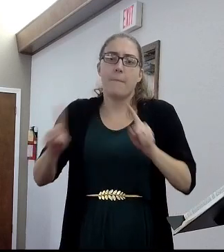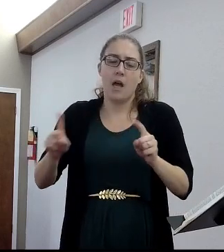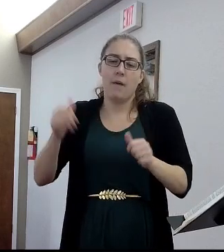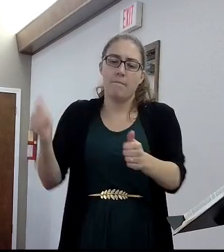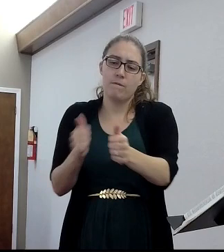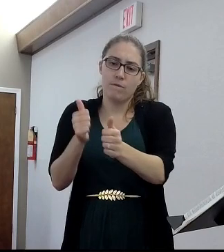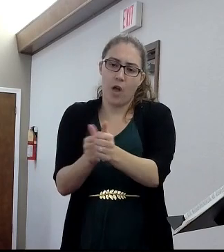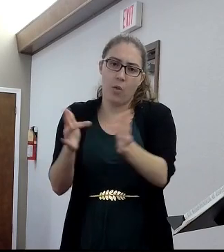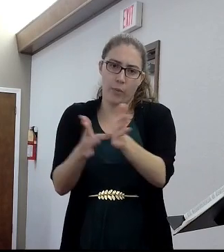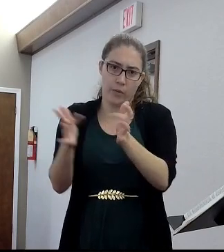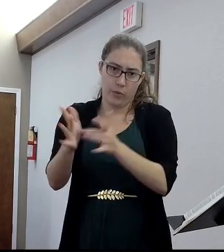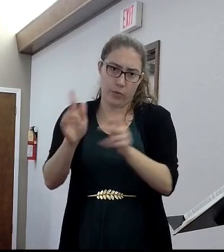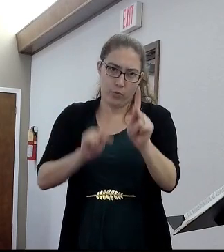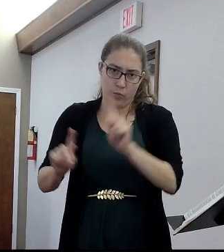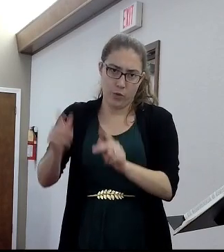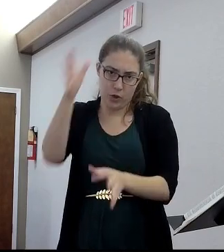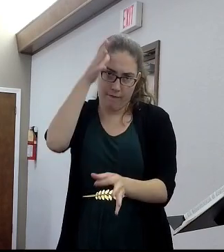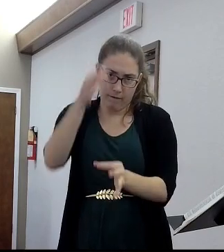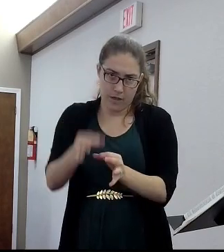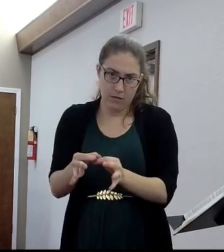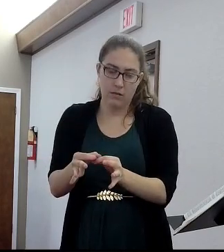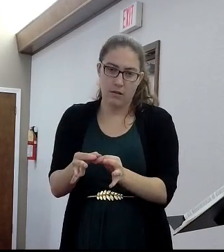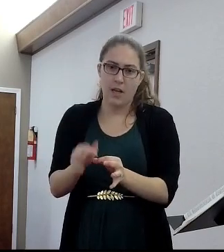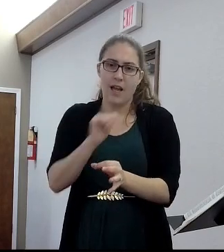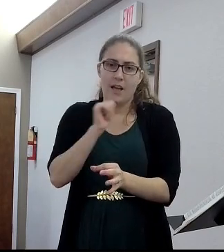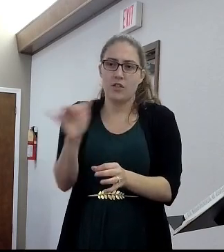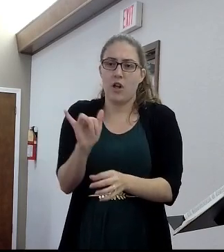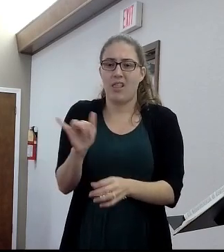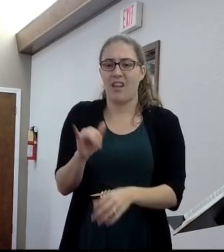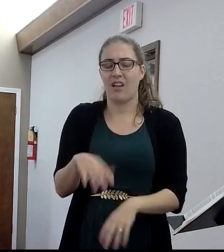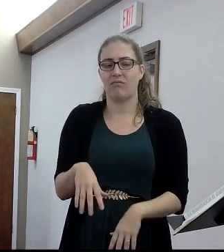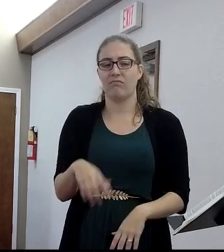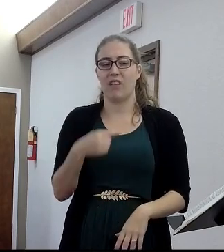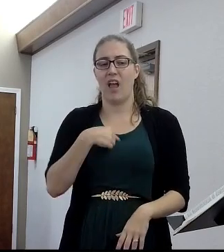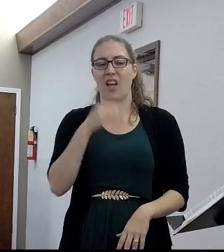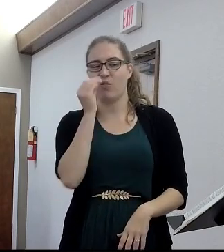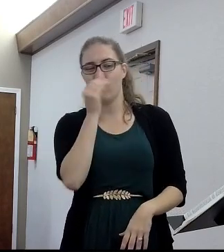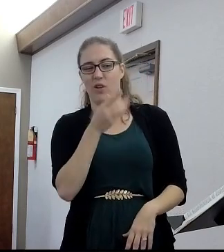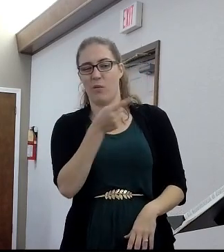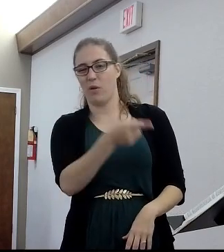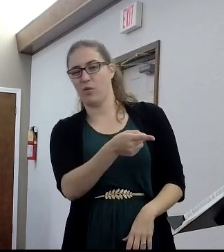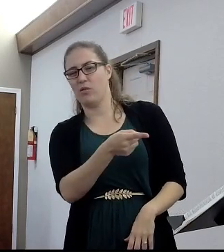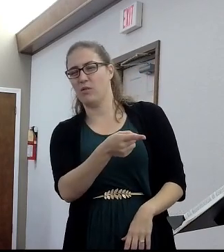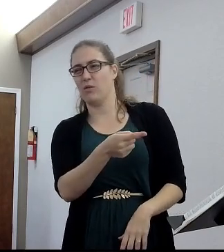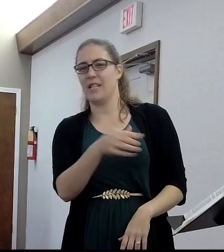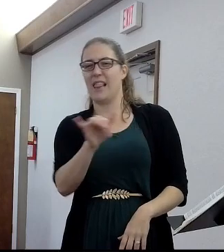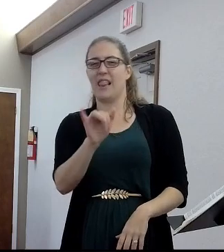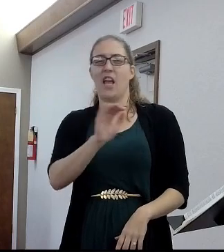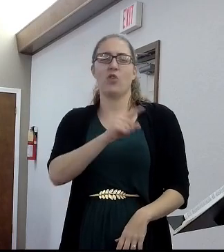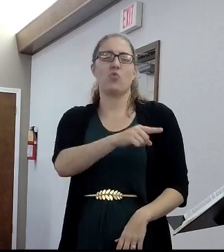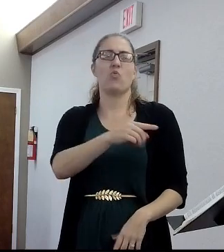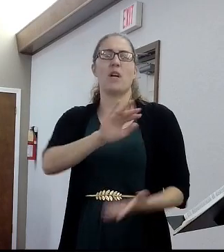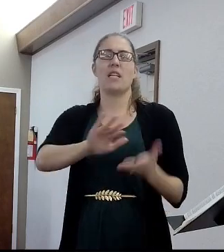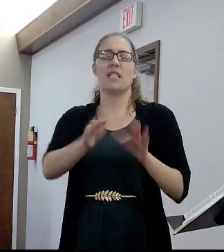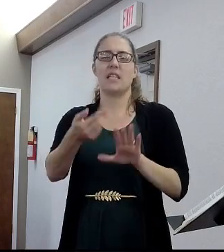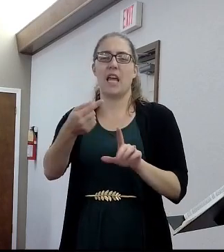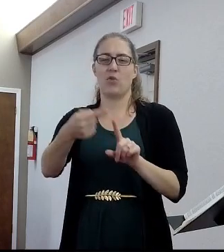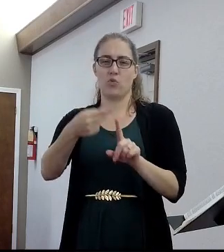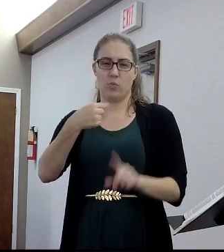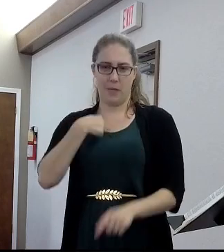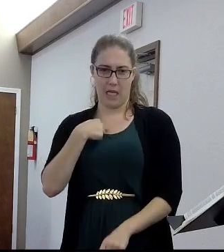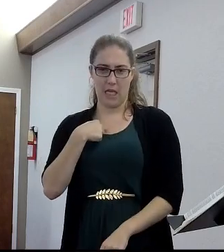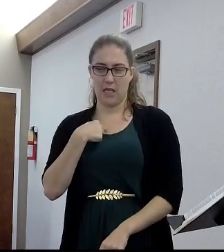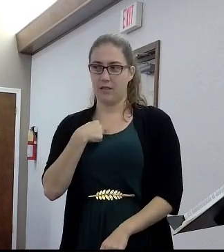I mean, it wasn't just, oh, you're dead to me. Like Sig just said out loud, but not loud enough for y'all to hear. It wasn't just,